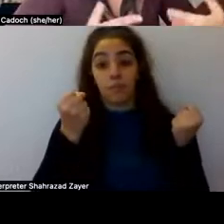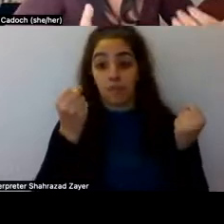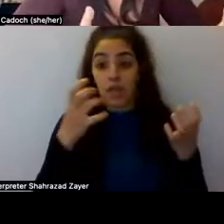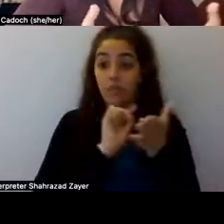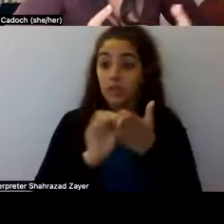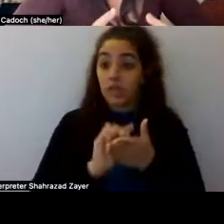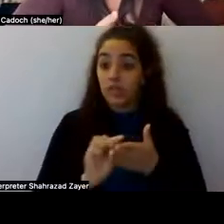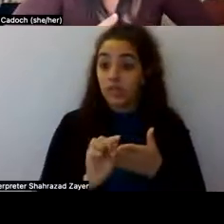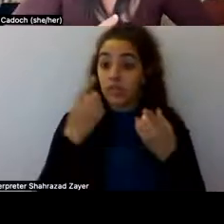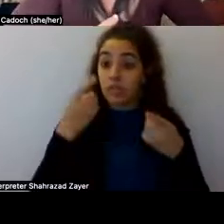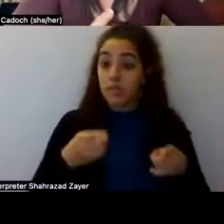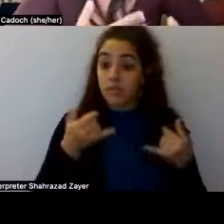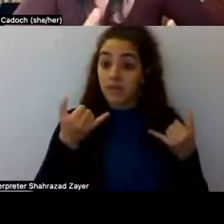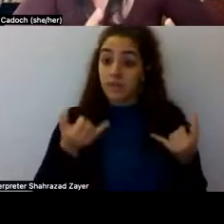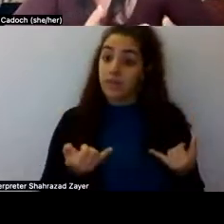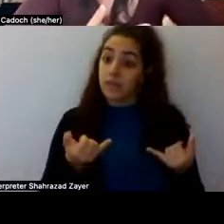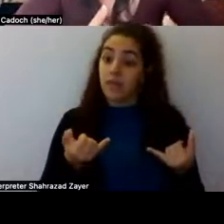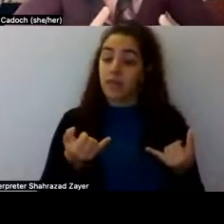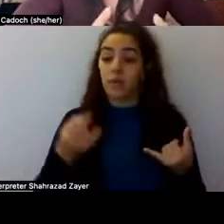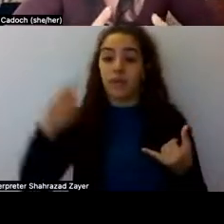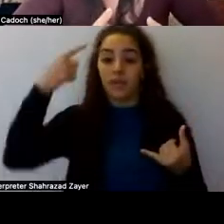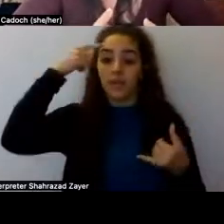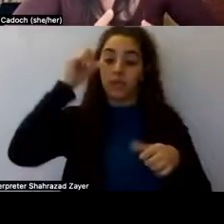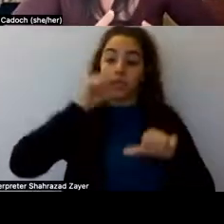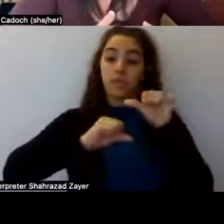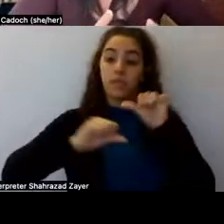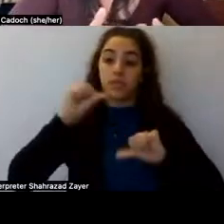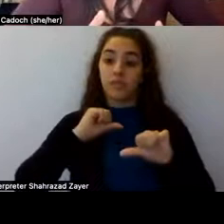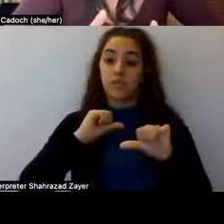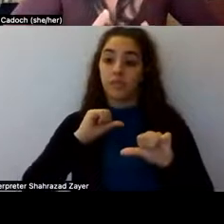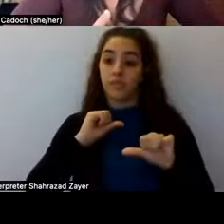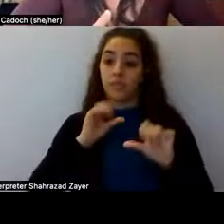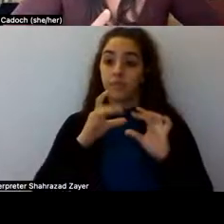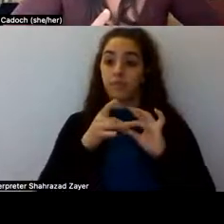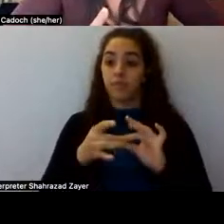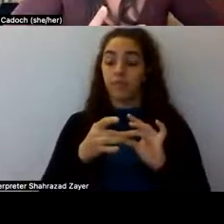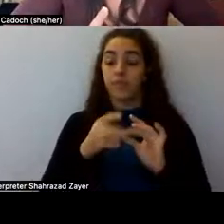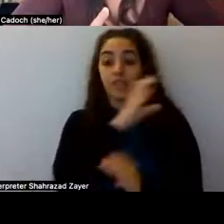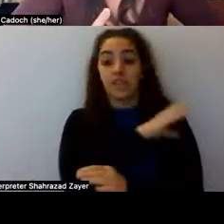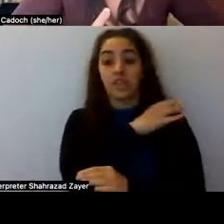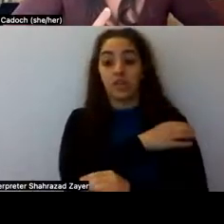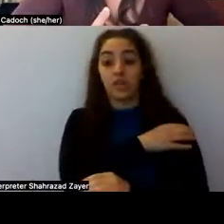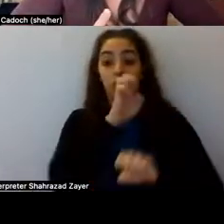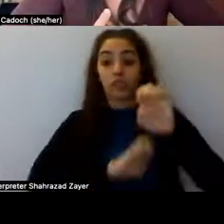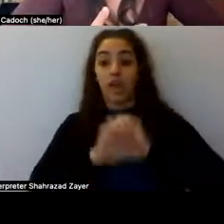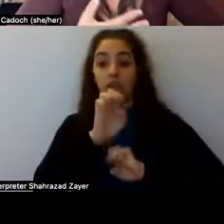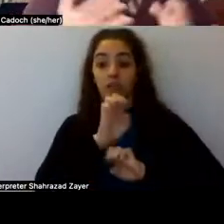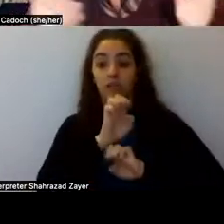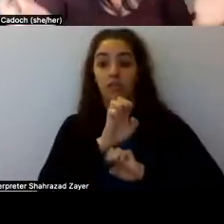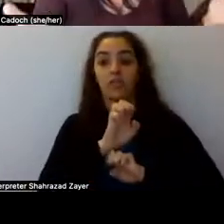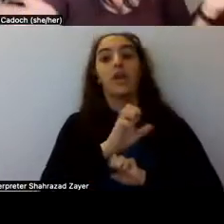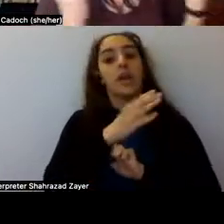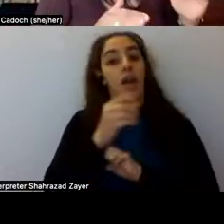is being done in neuroscientific, um, clinical trials or psychiatric clinical trials.